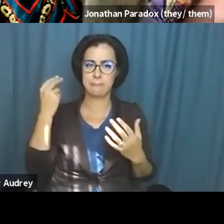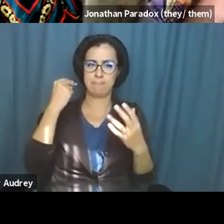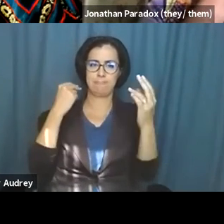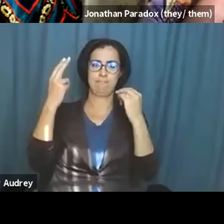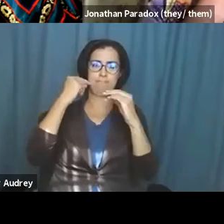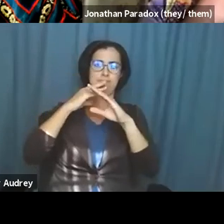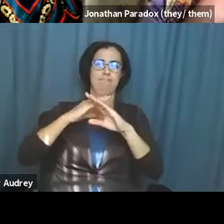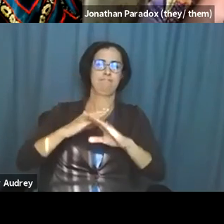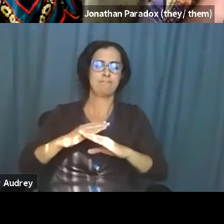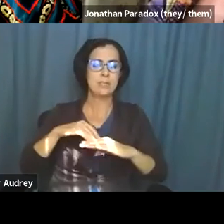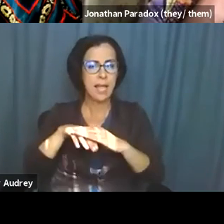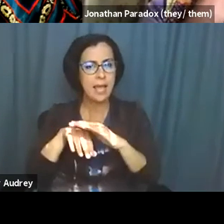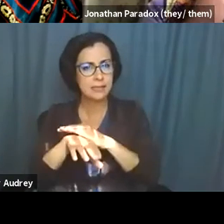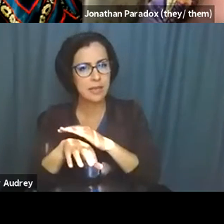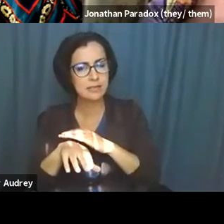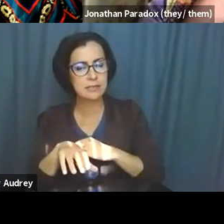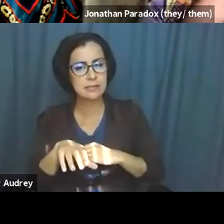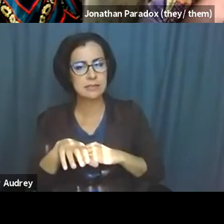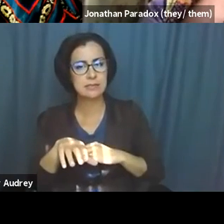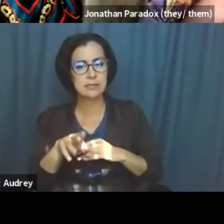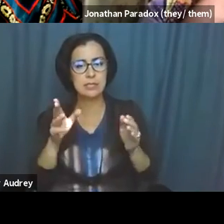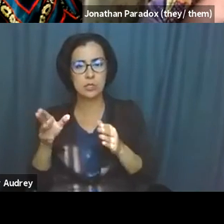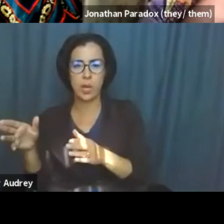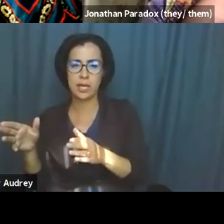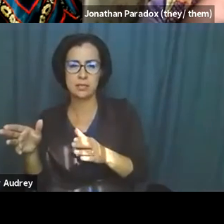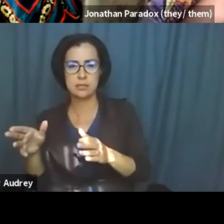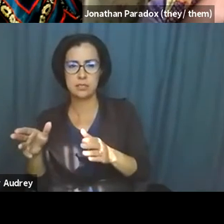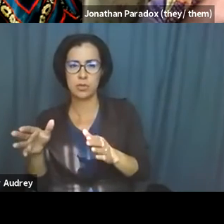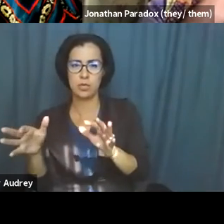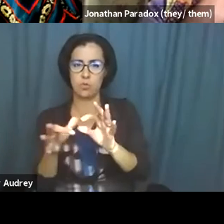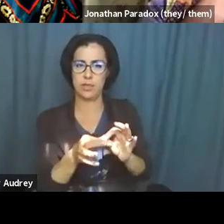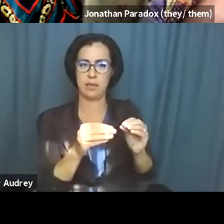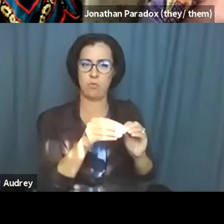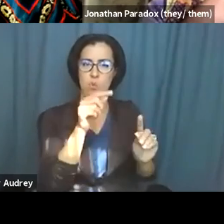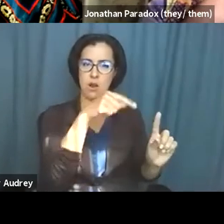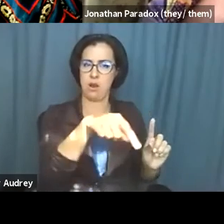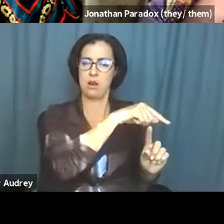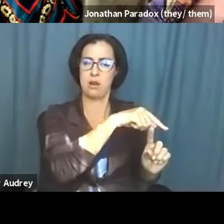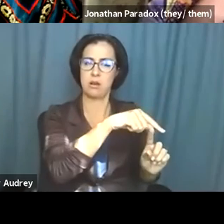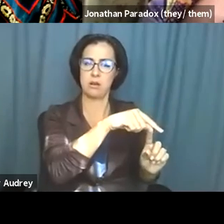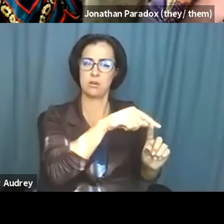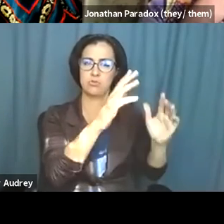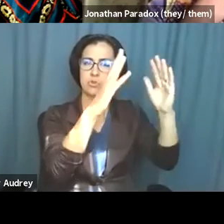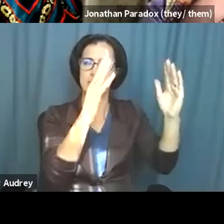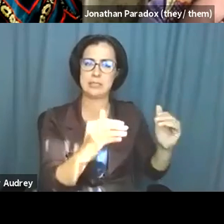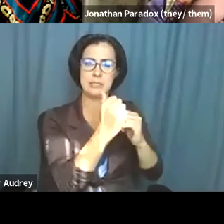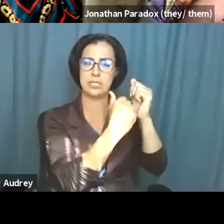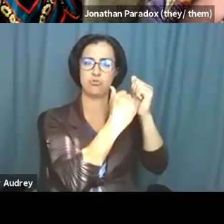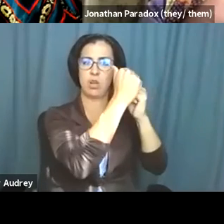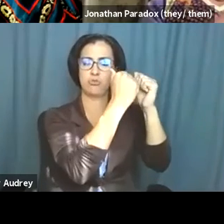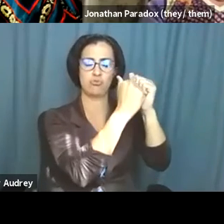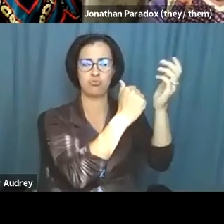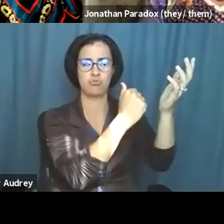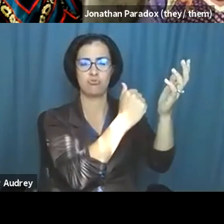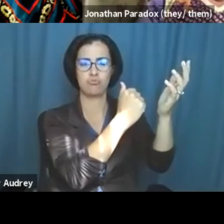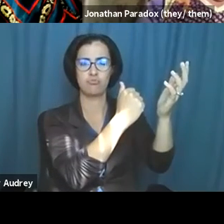uh, fit within those, you know, um, in a way that I don't fit in with the systems and structures that were, um,